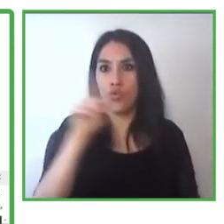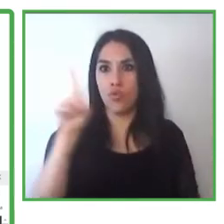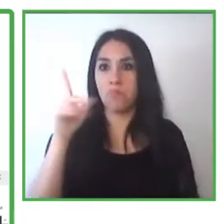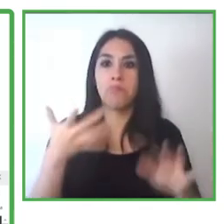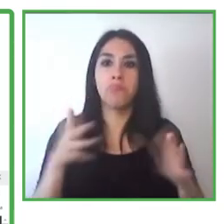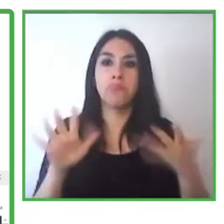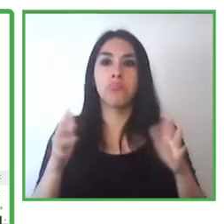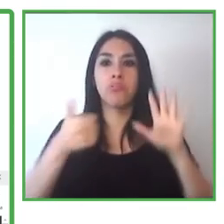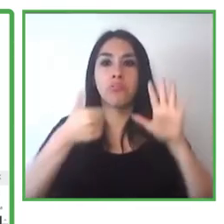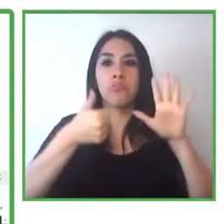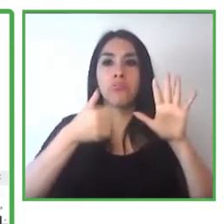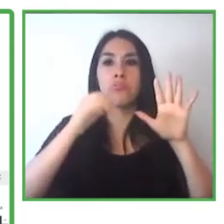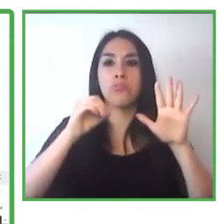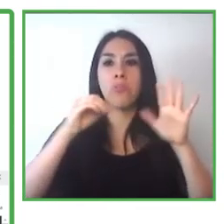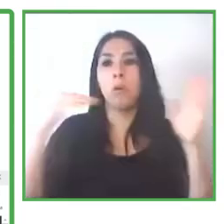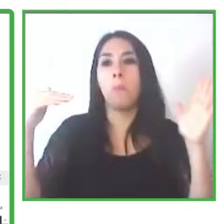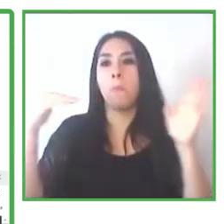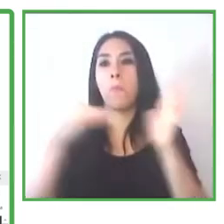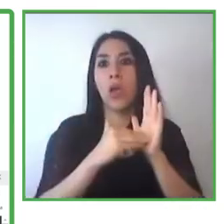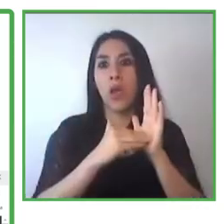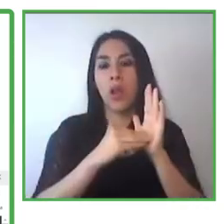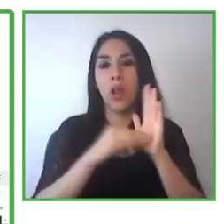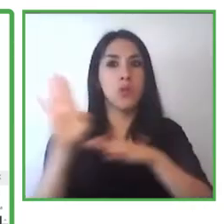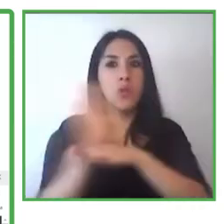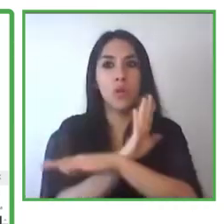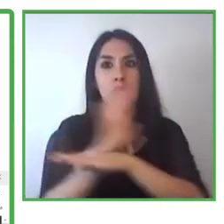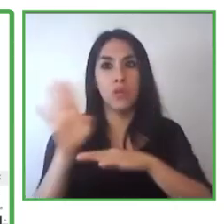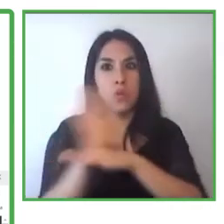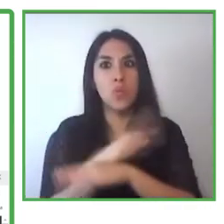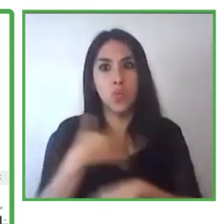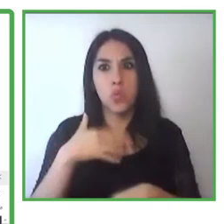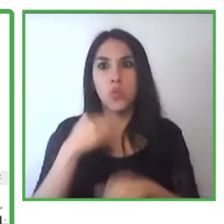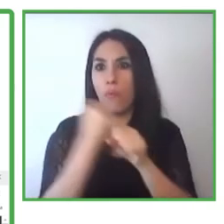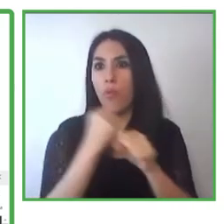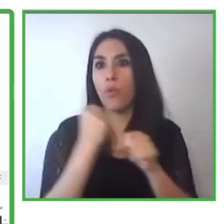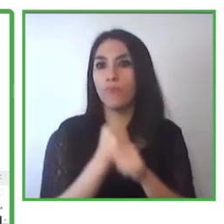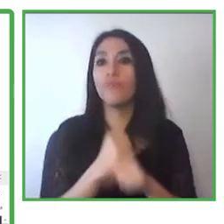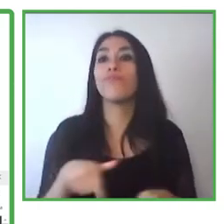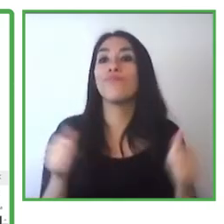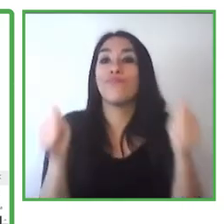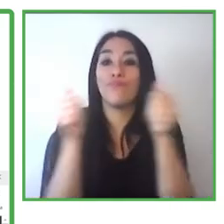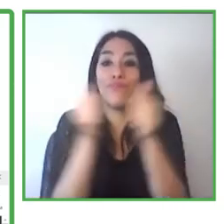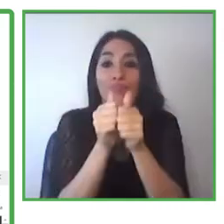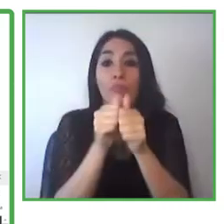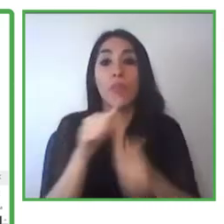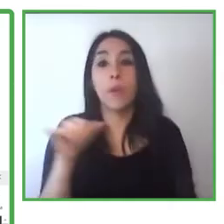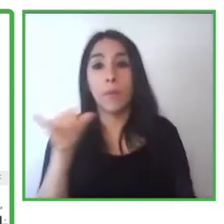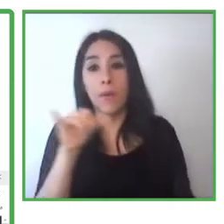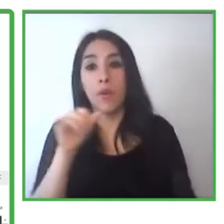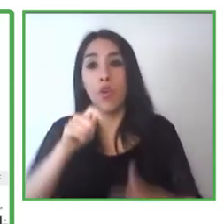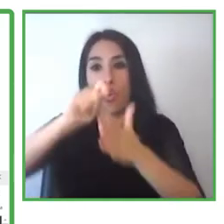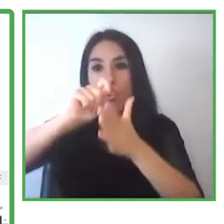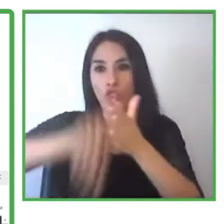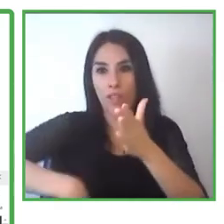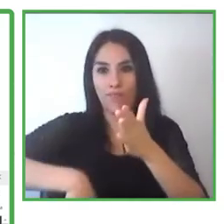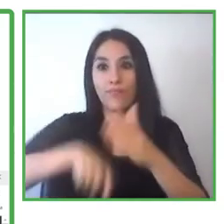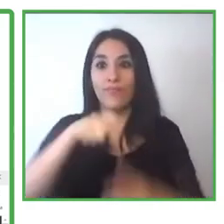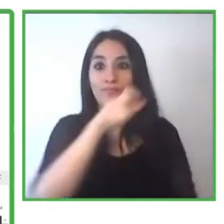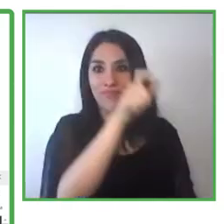moment or another, in a very specific or recurrent way, are going to hire professionals